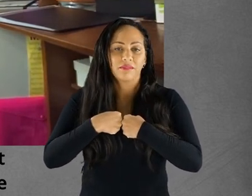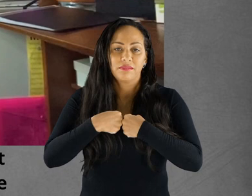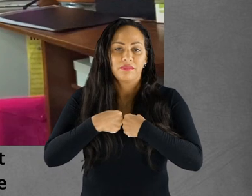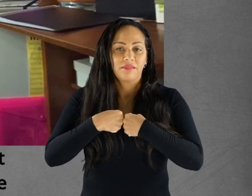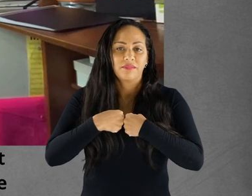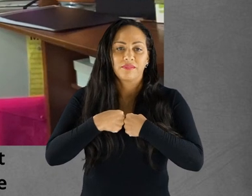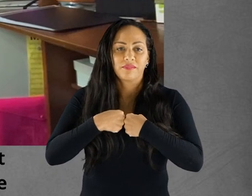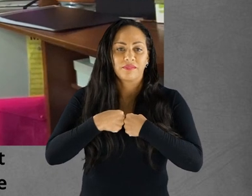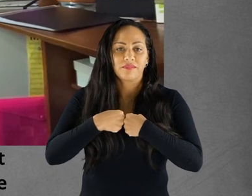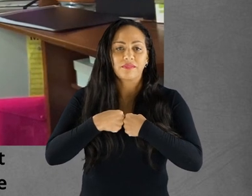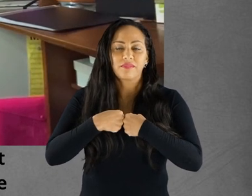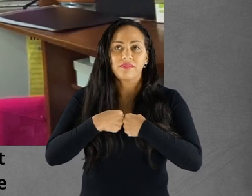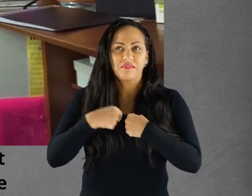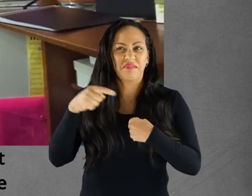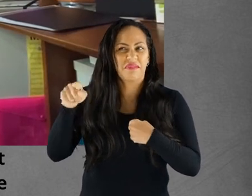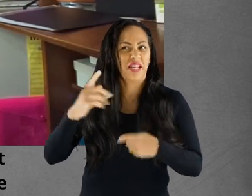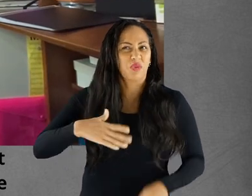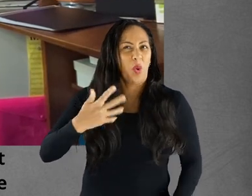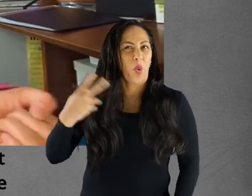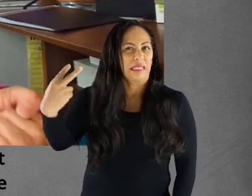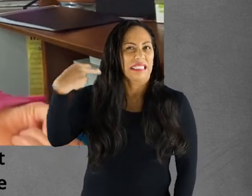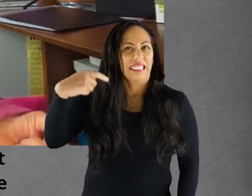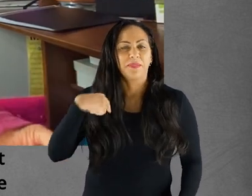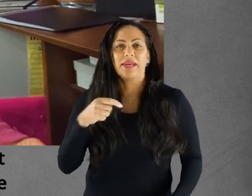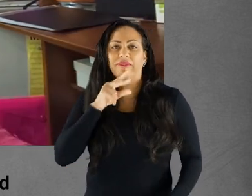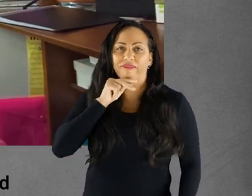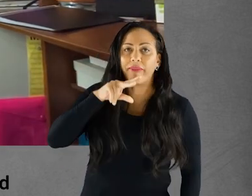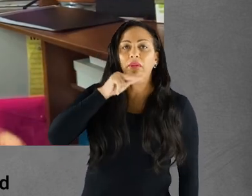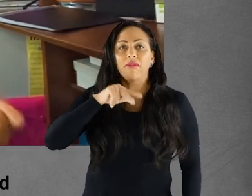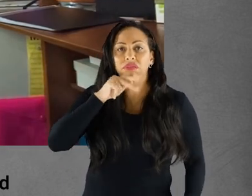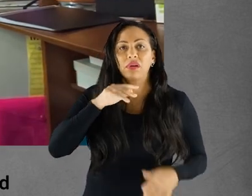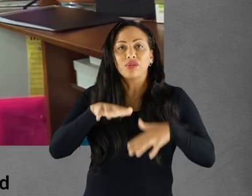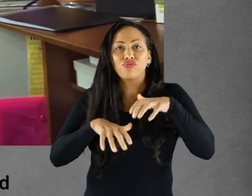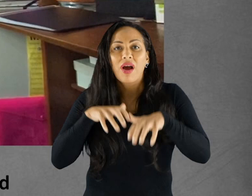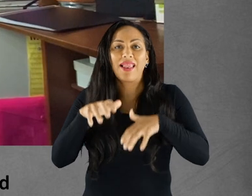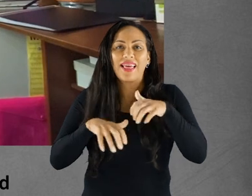want to see me struggling with my speech on the stage.